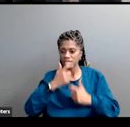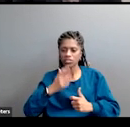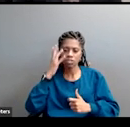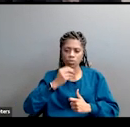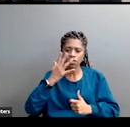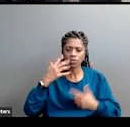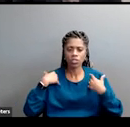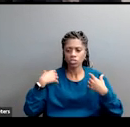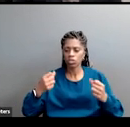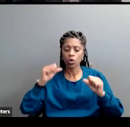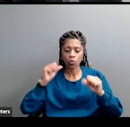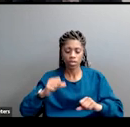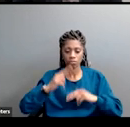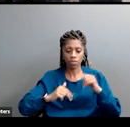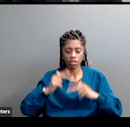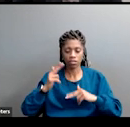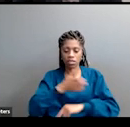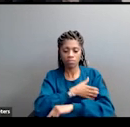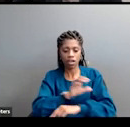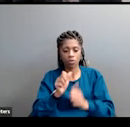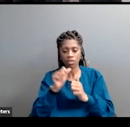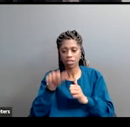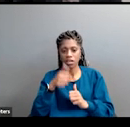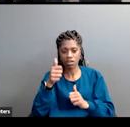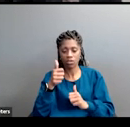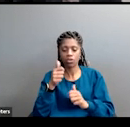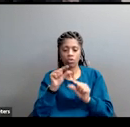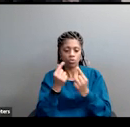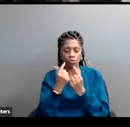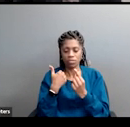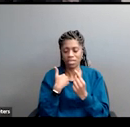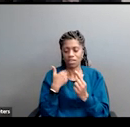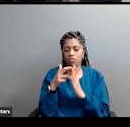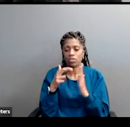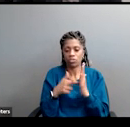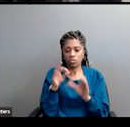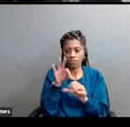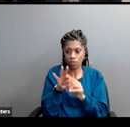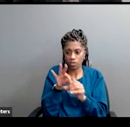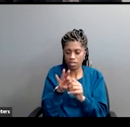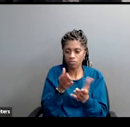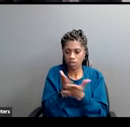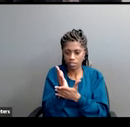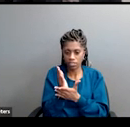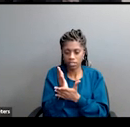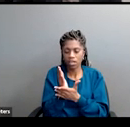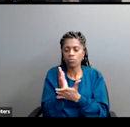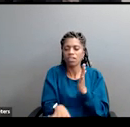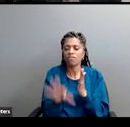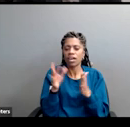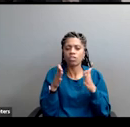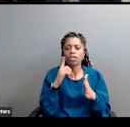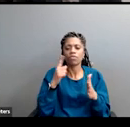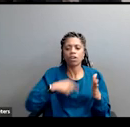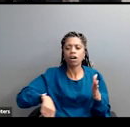We can build power with other groups by registering, voting, and electing leaders that will work for all of us. No matter our